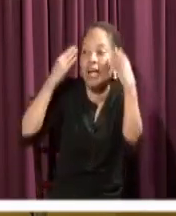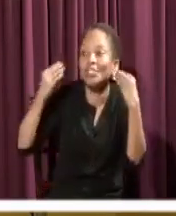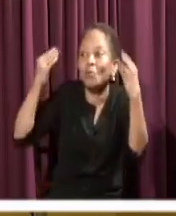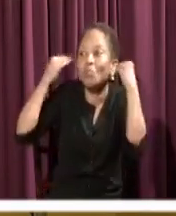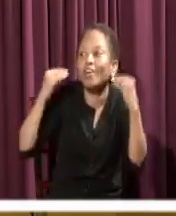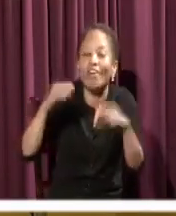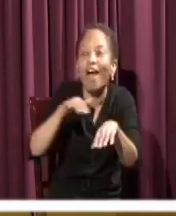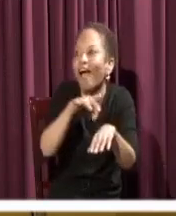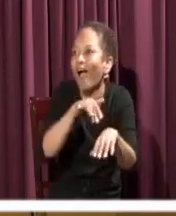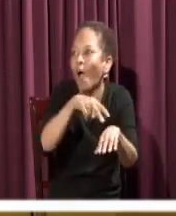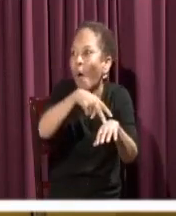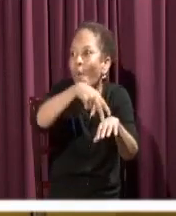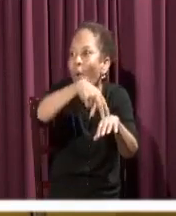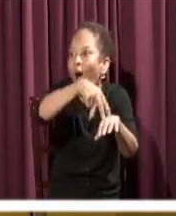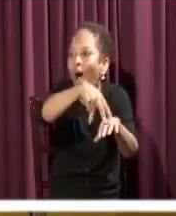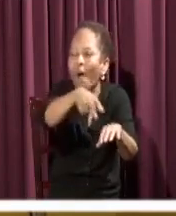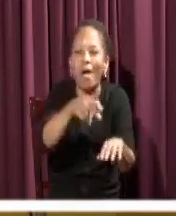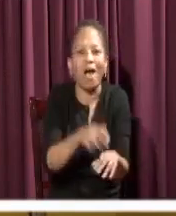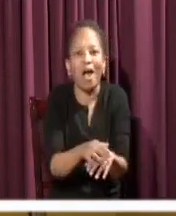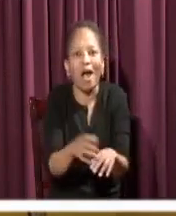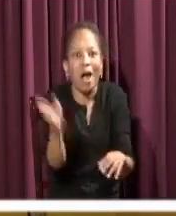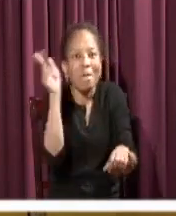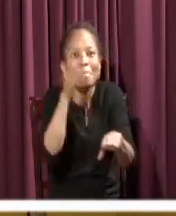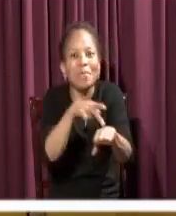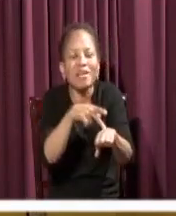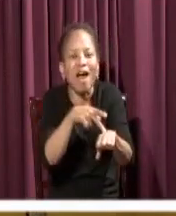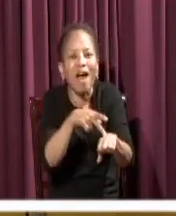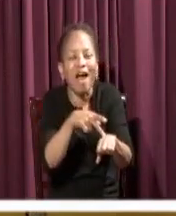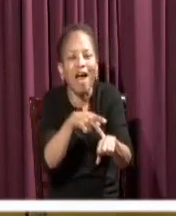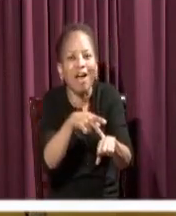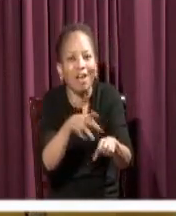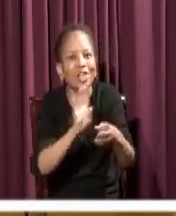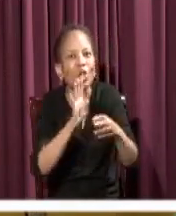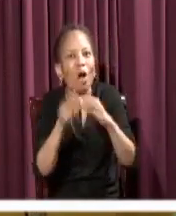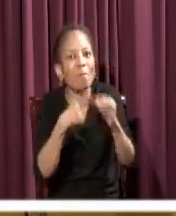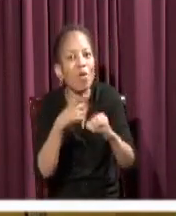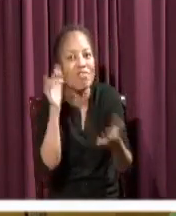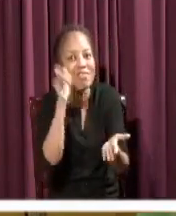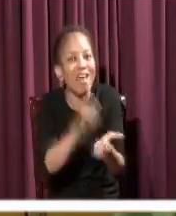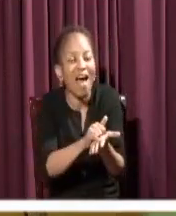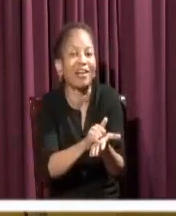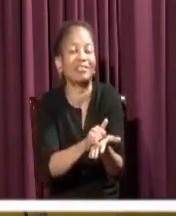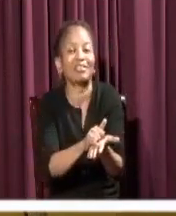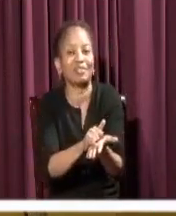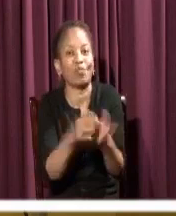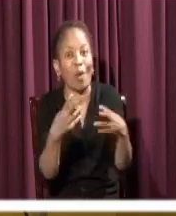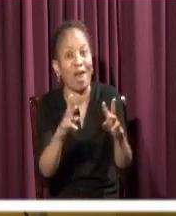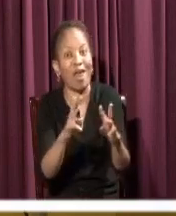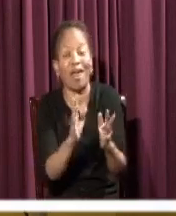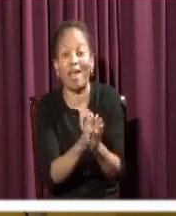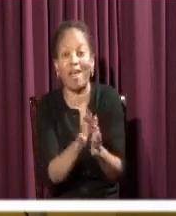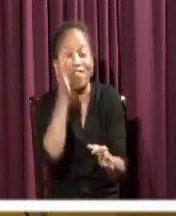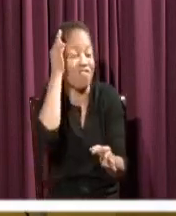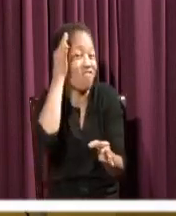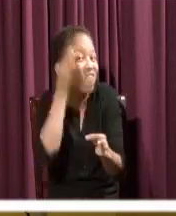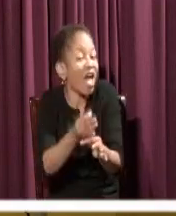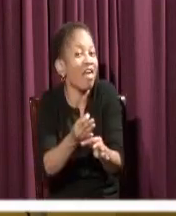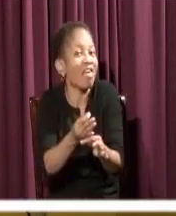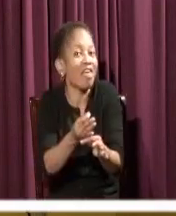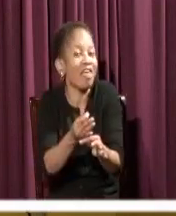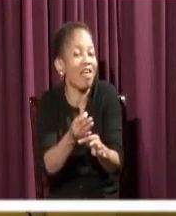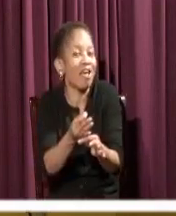and unknown. It is only Peter who can talk about faith in that kind of way. Only Peter.